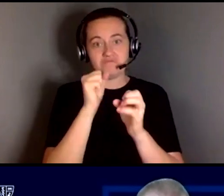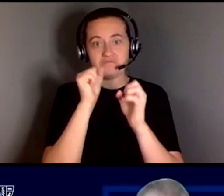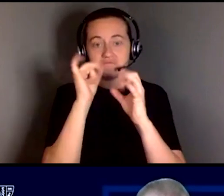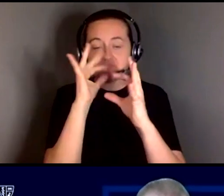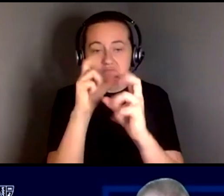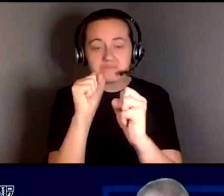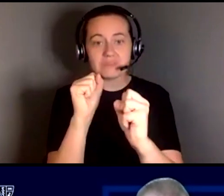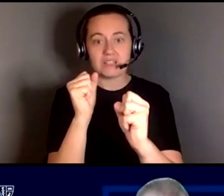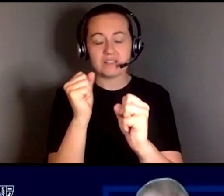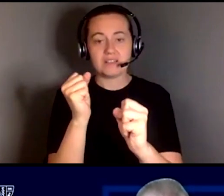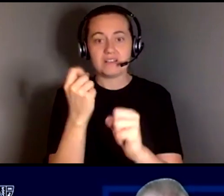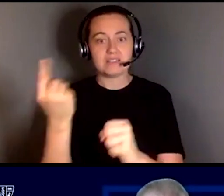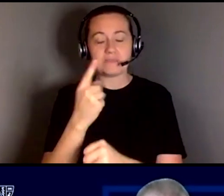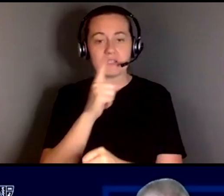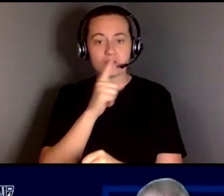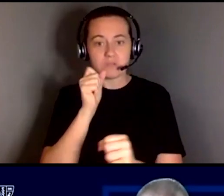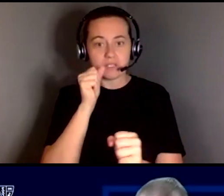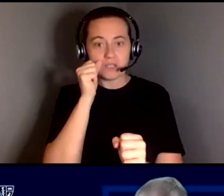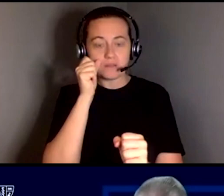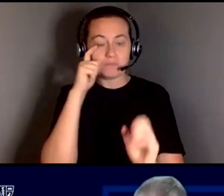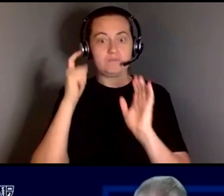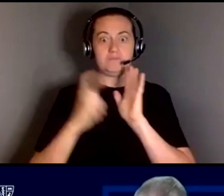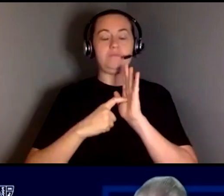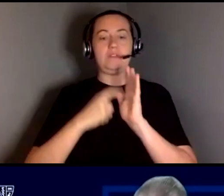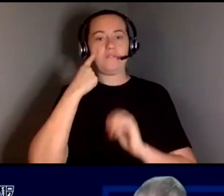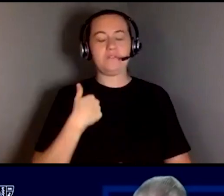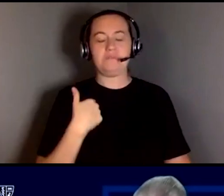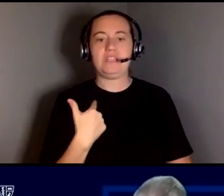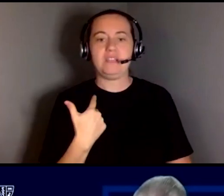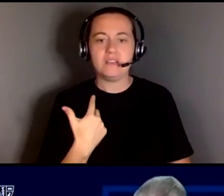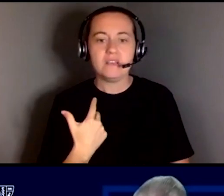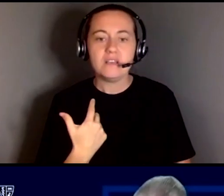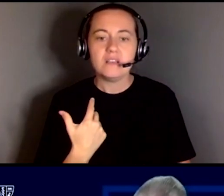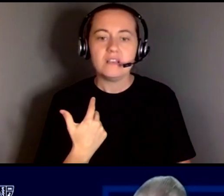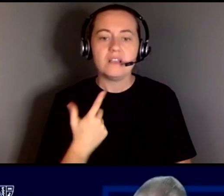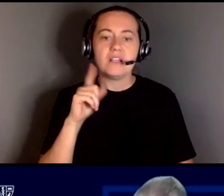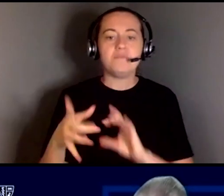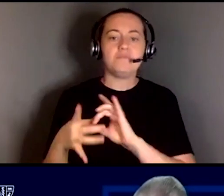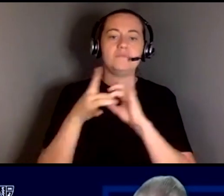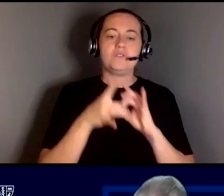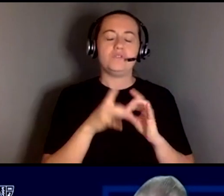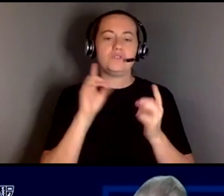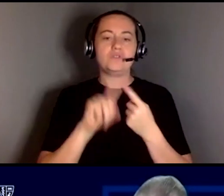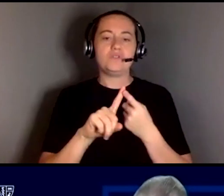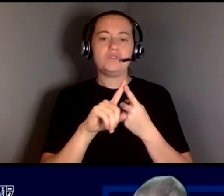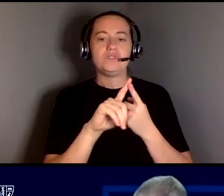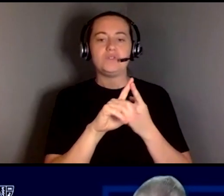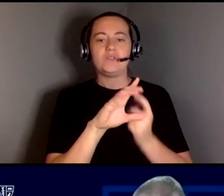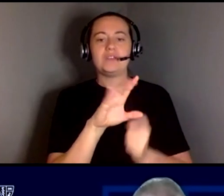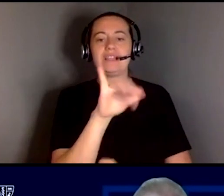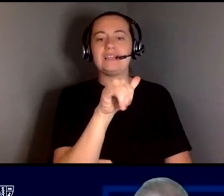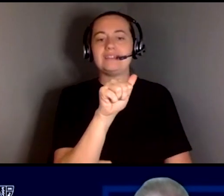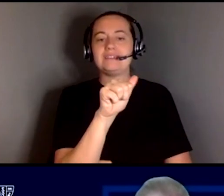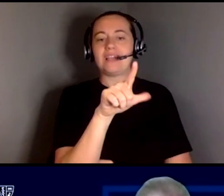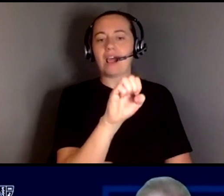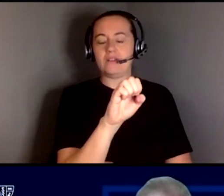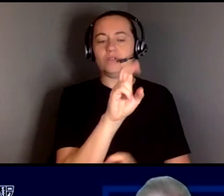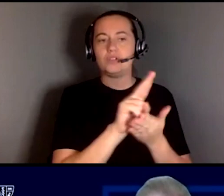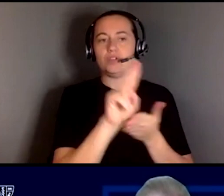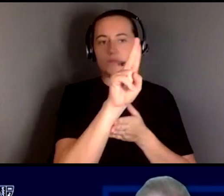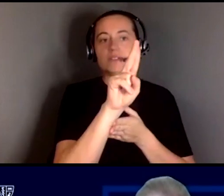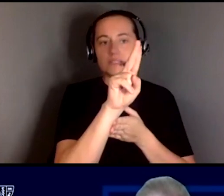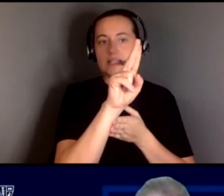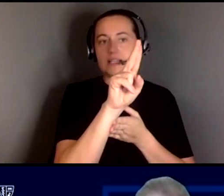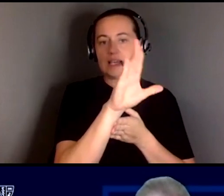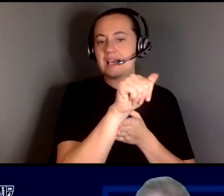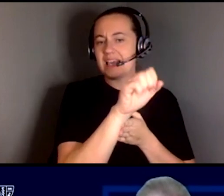eye-opening for me. Uh, it, it harkens back to, uh, the case at Yale University. Um, if you remember that,